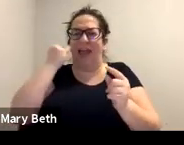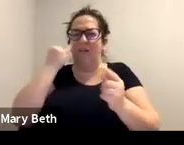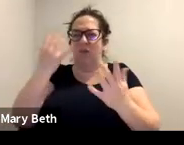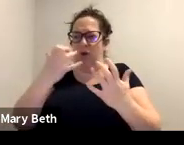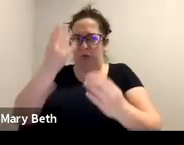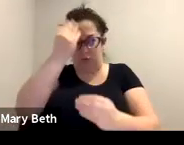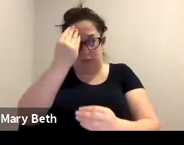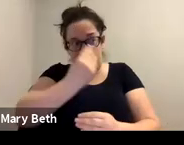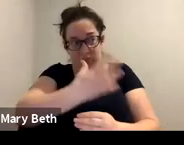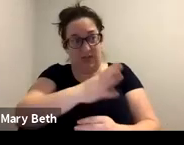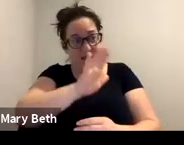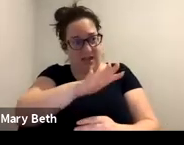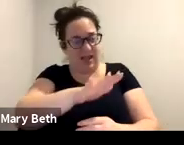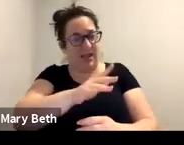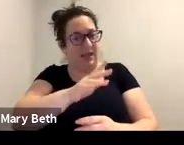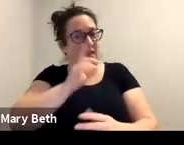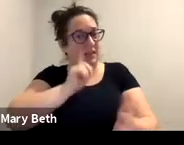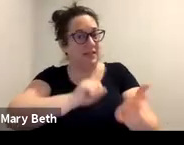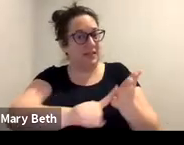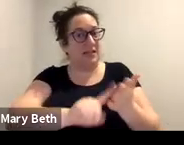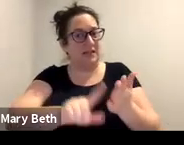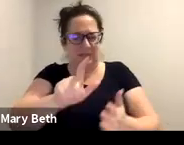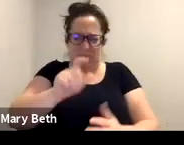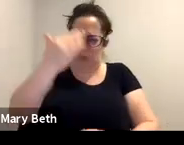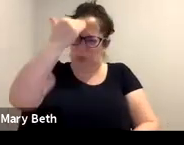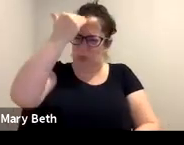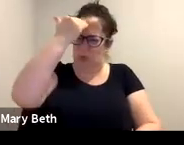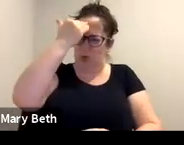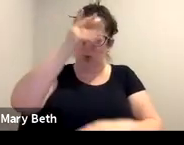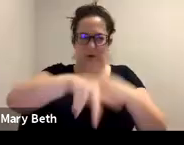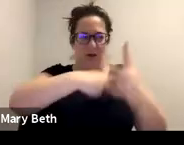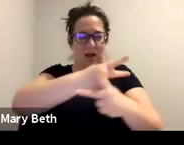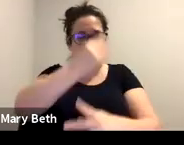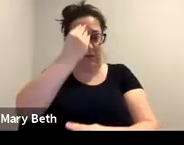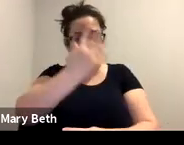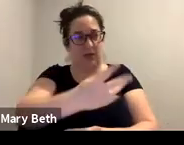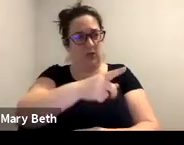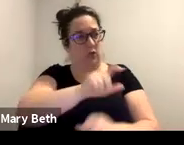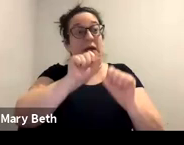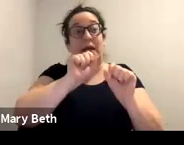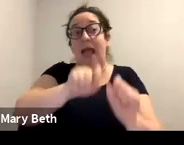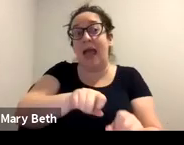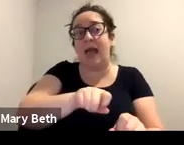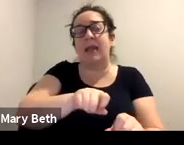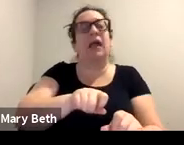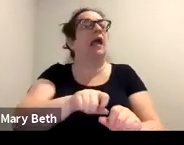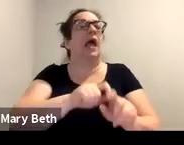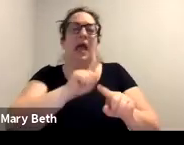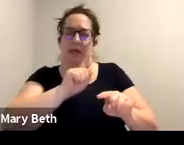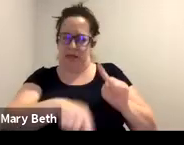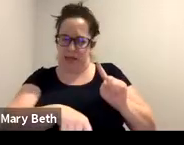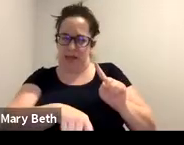that the detective knows what kind of information it's okay for them not to share. Um, so,